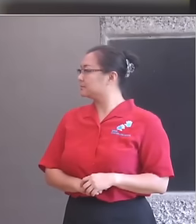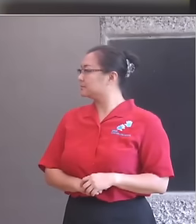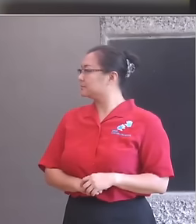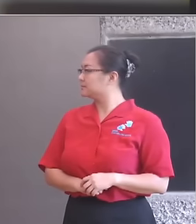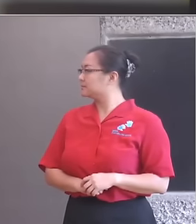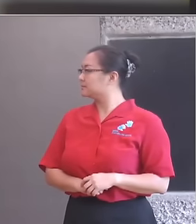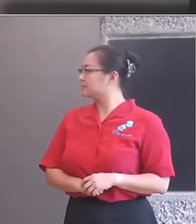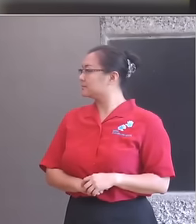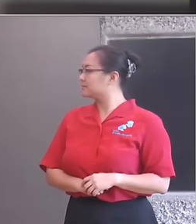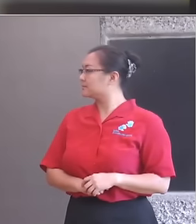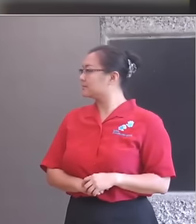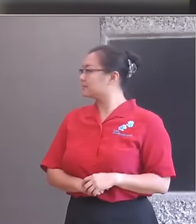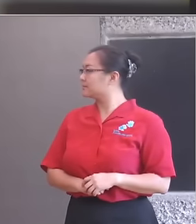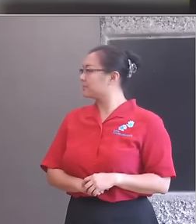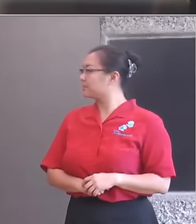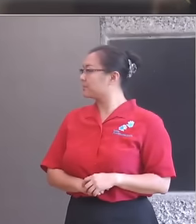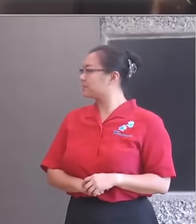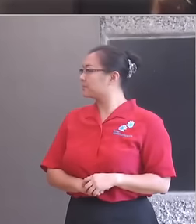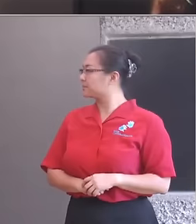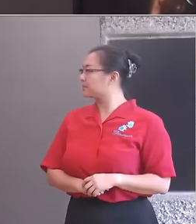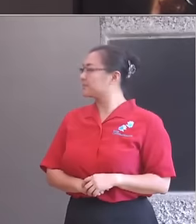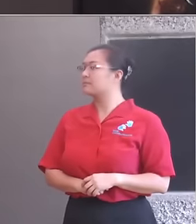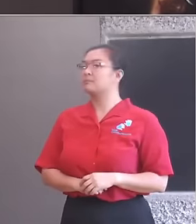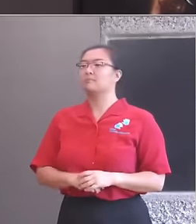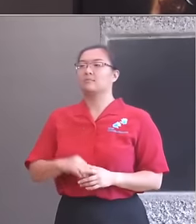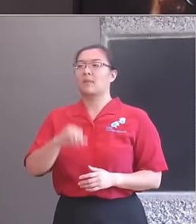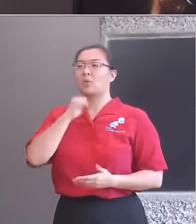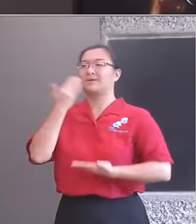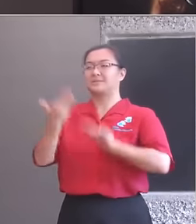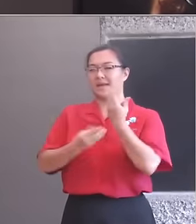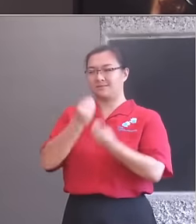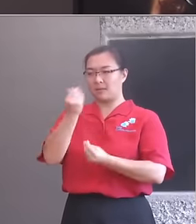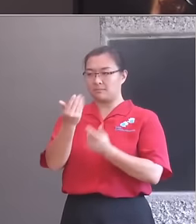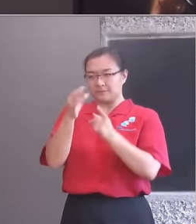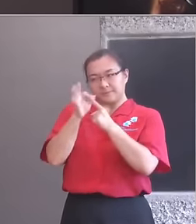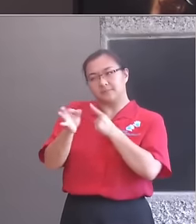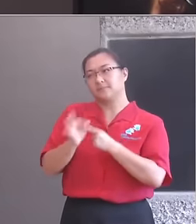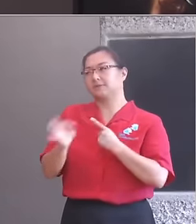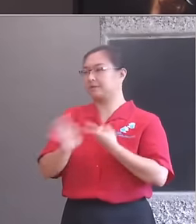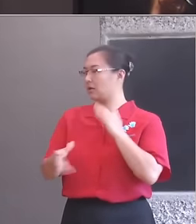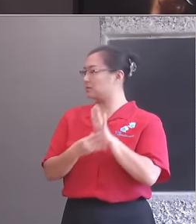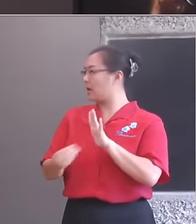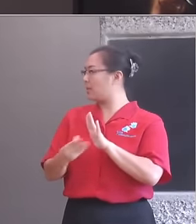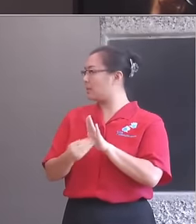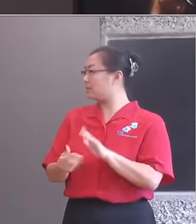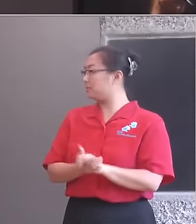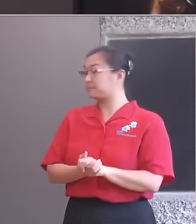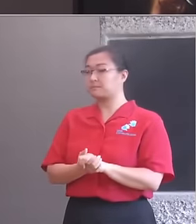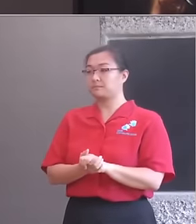The Henley Review identified key areas through which overall cultural education provision should be improved.